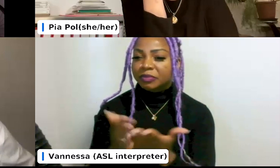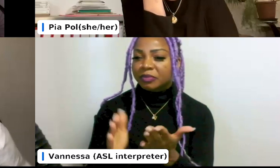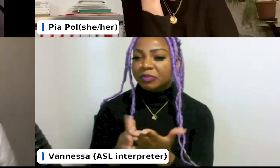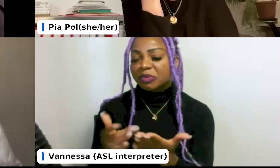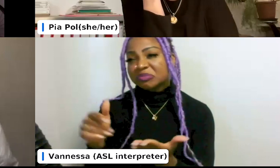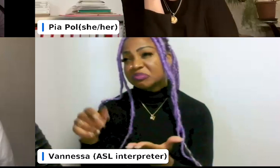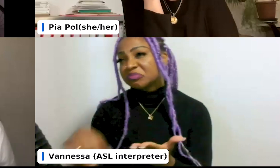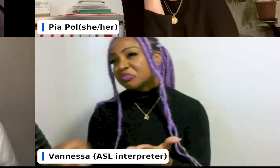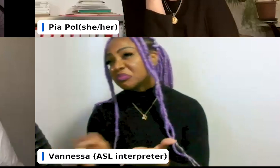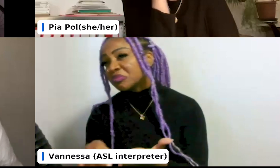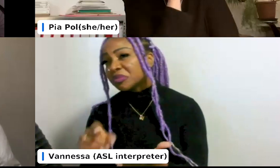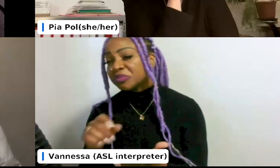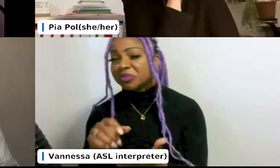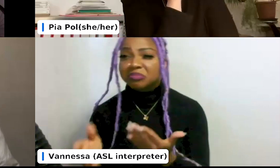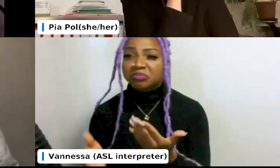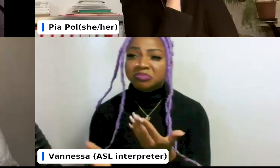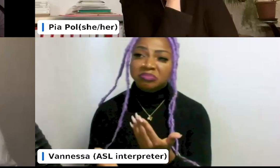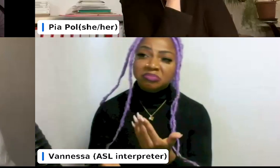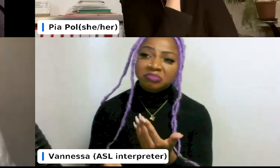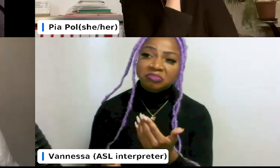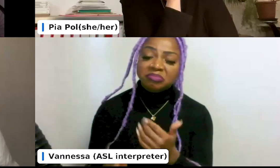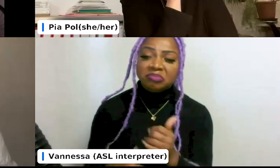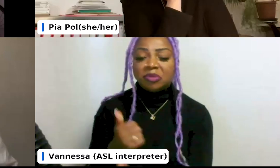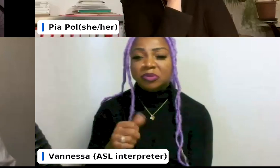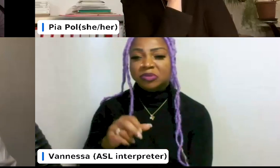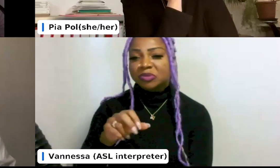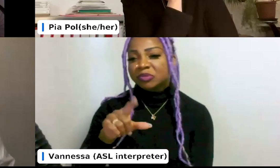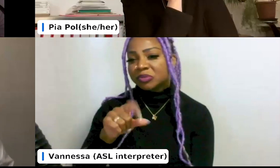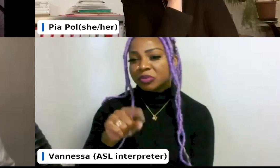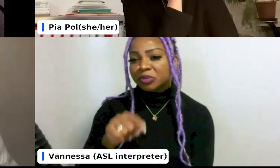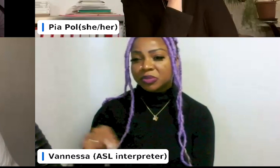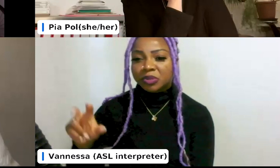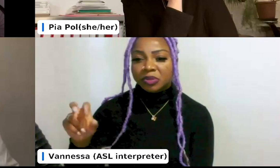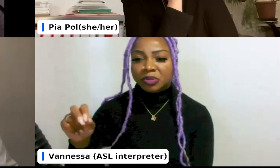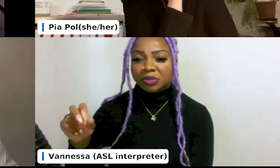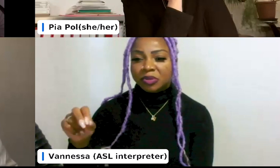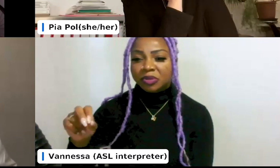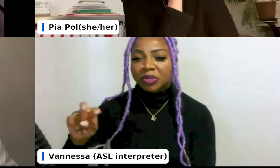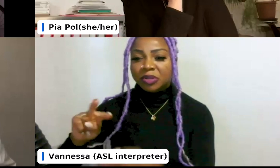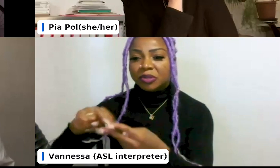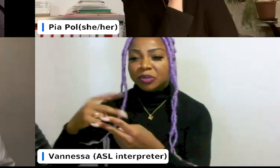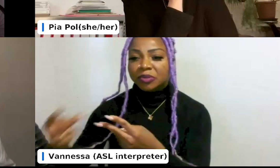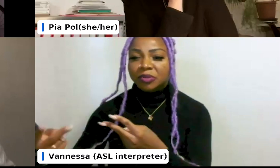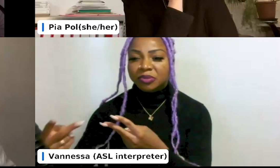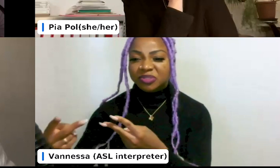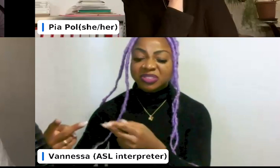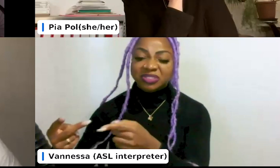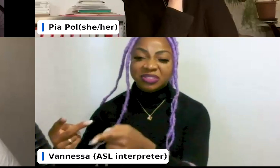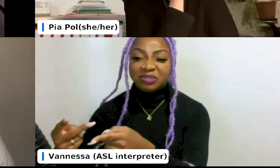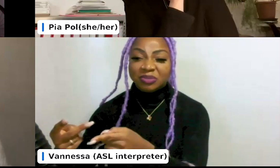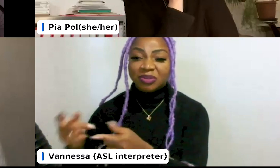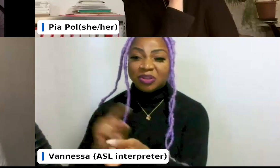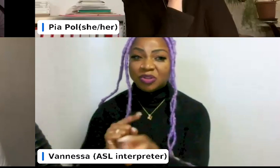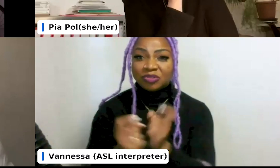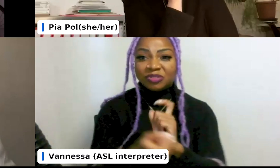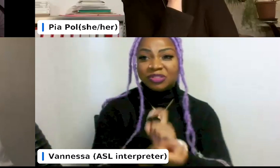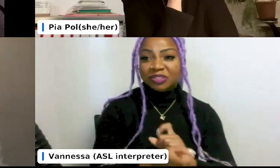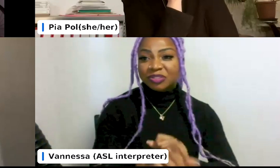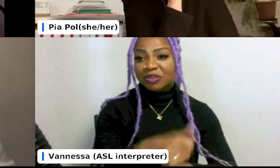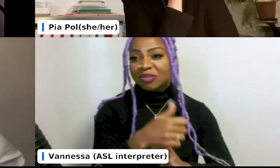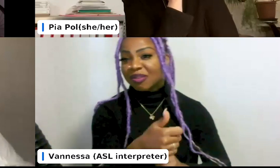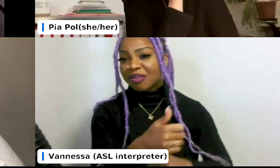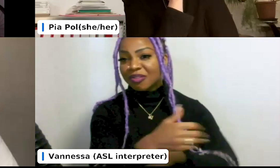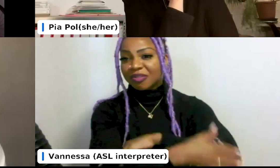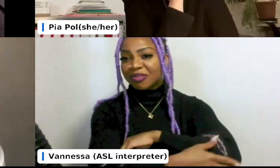in some translating that to currency in some countries. That's like quite a lot of money. So, you know, making